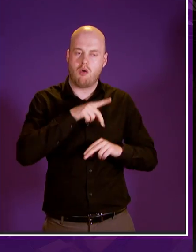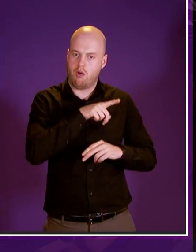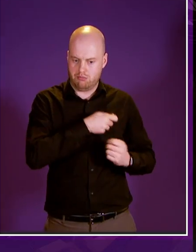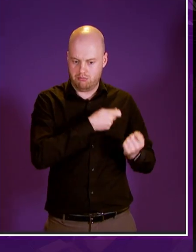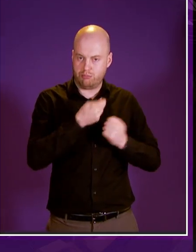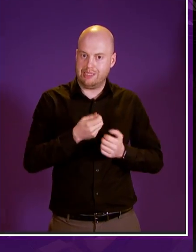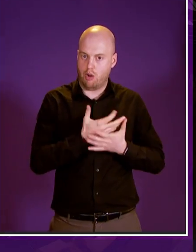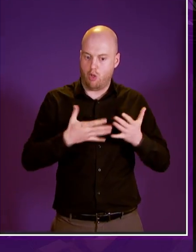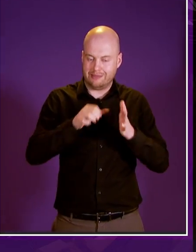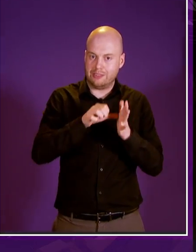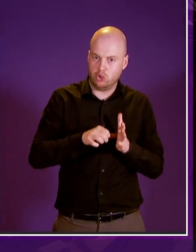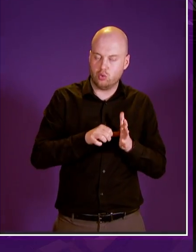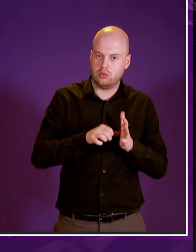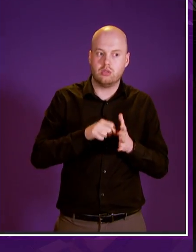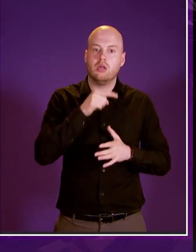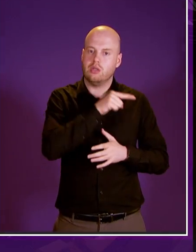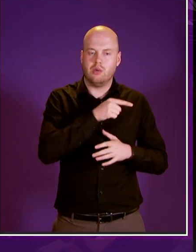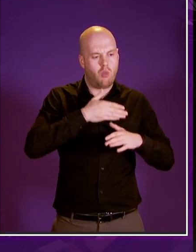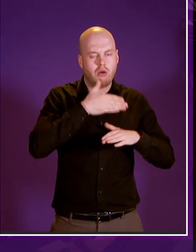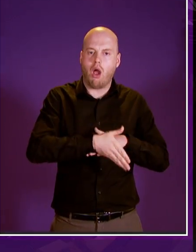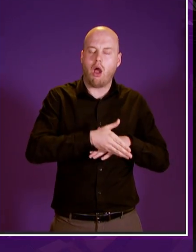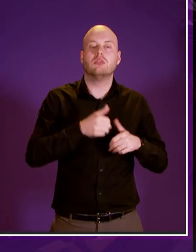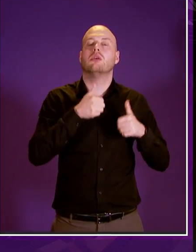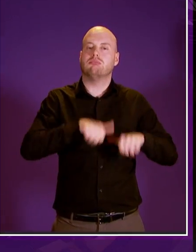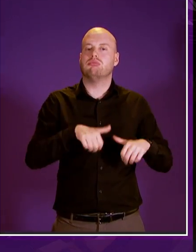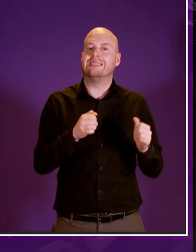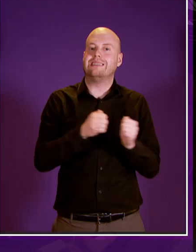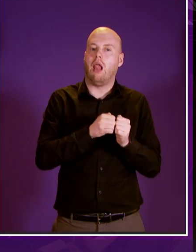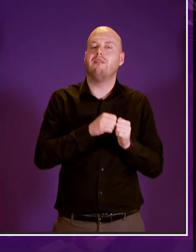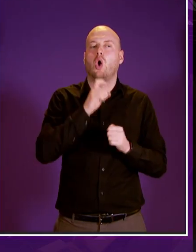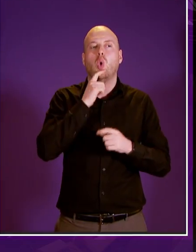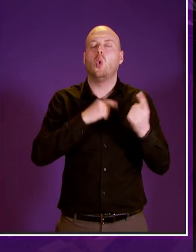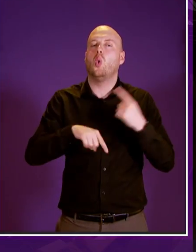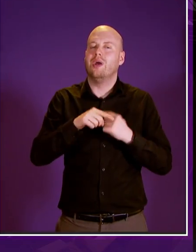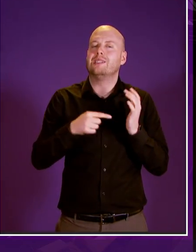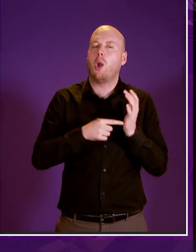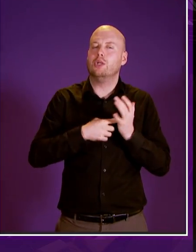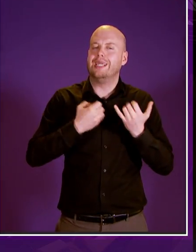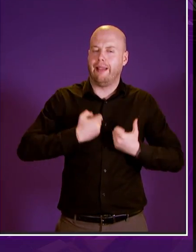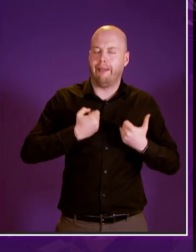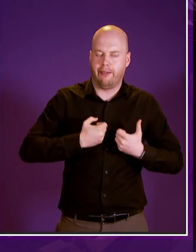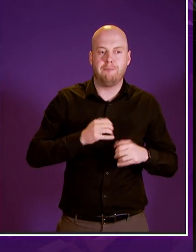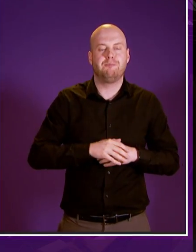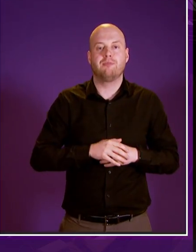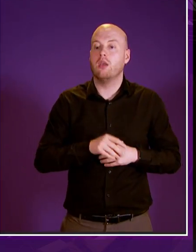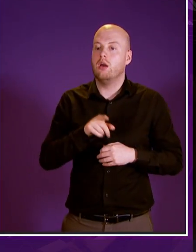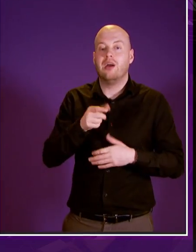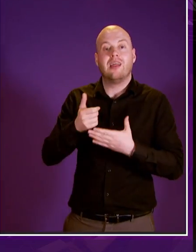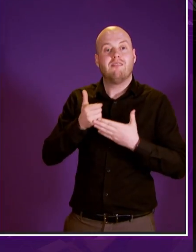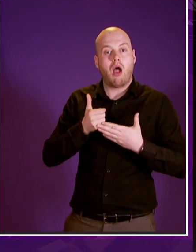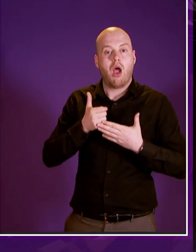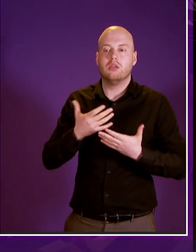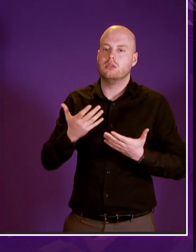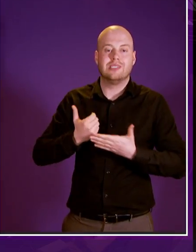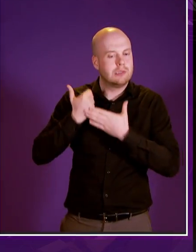secure a fairer deal for the terminally ill and also to pay tribute to the advice and support of mnd and maricuri that has